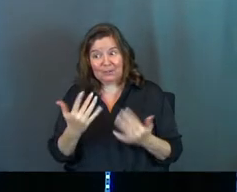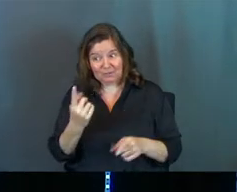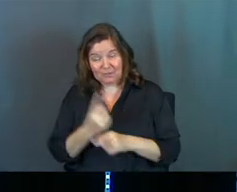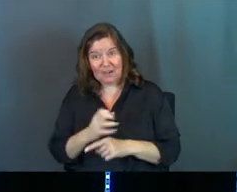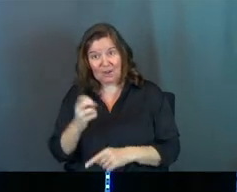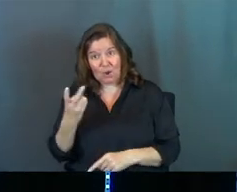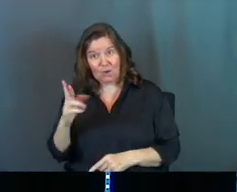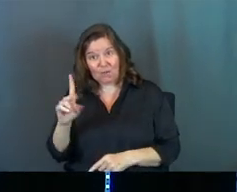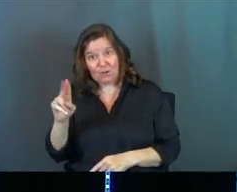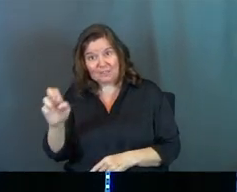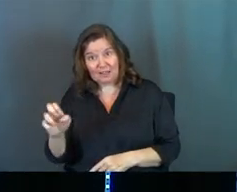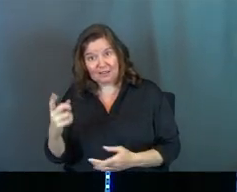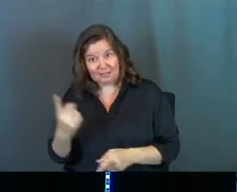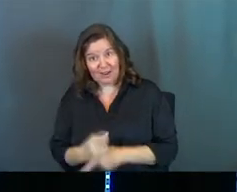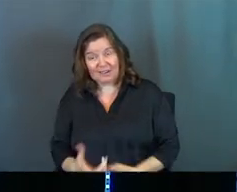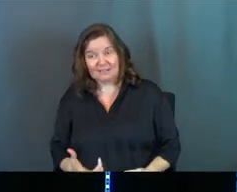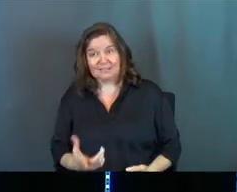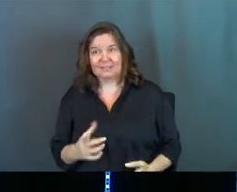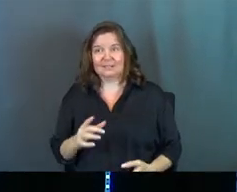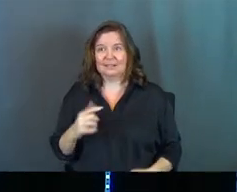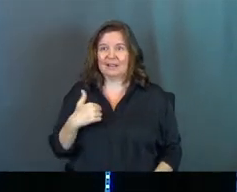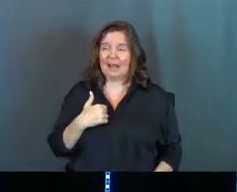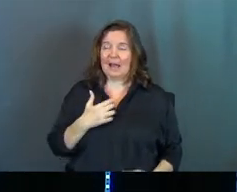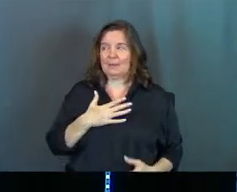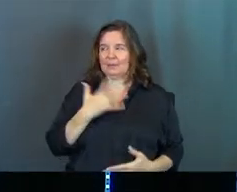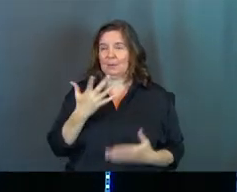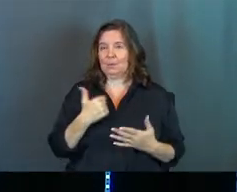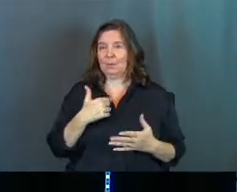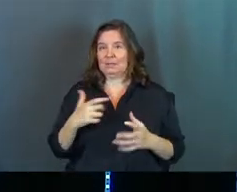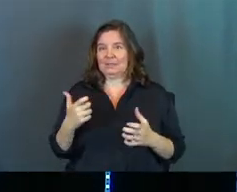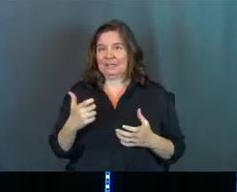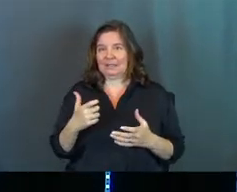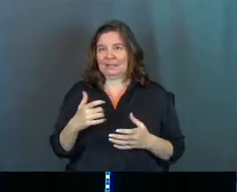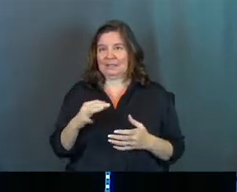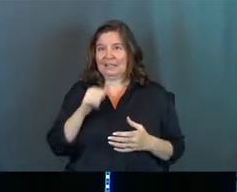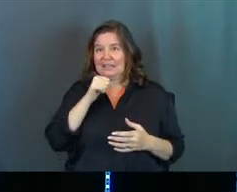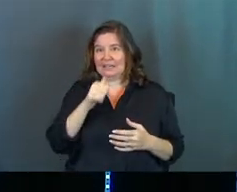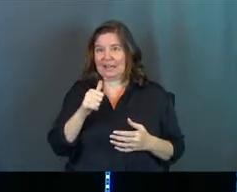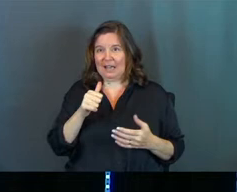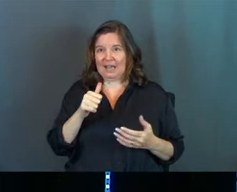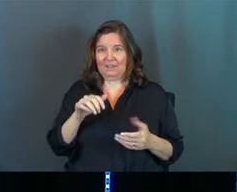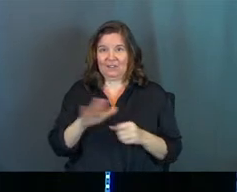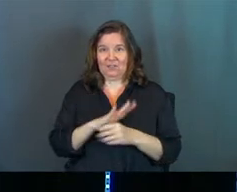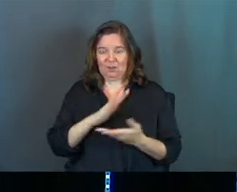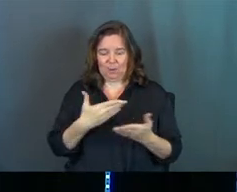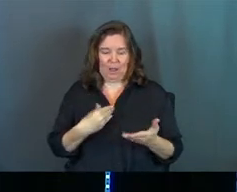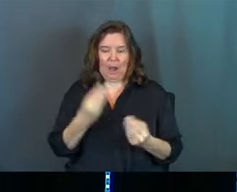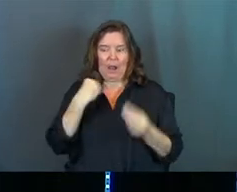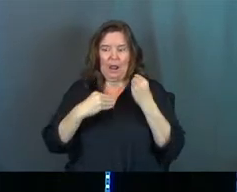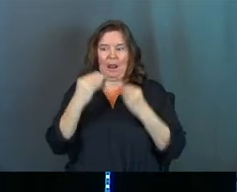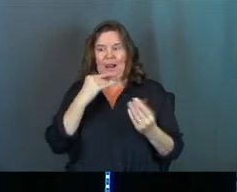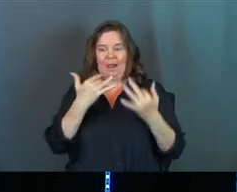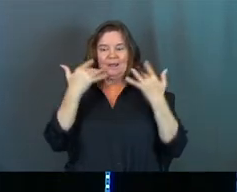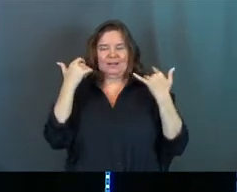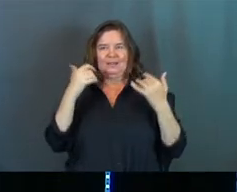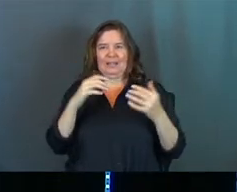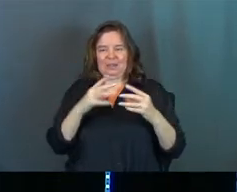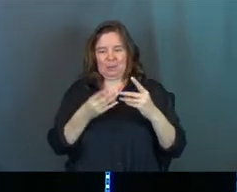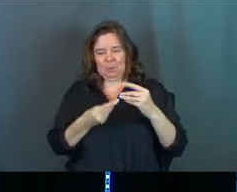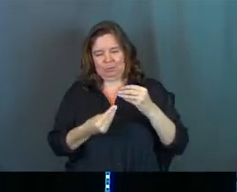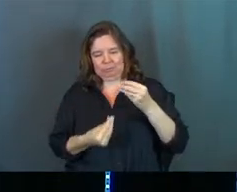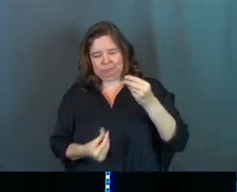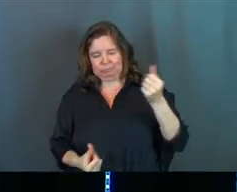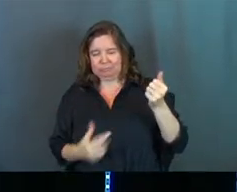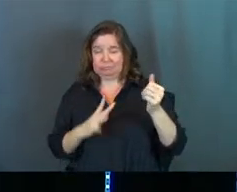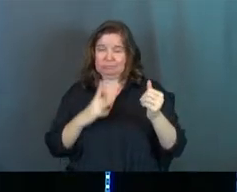Come on, man. Like, the Bussos family, I'm actually ashamed to admit this. We take them out, and they're like, not even fully cool. Like, man, this is great. It's just like, you know, it's just all ooey-gooey.